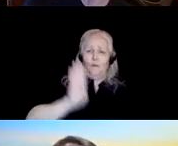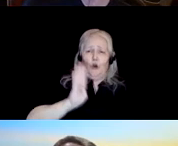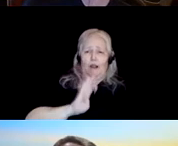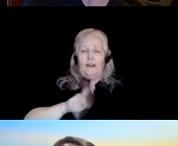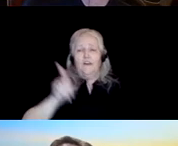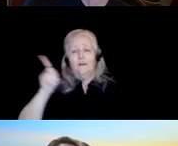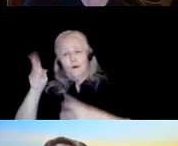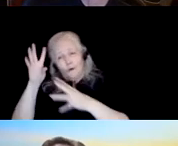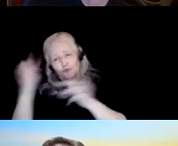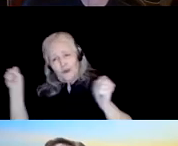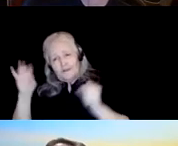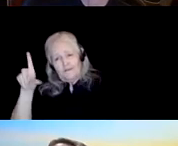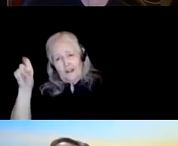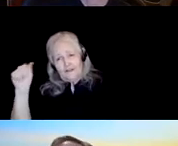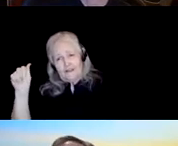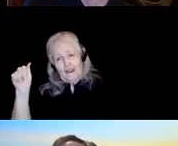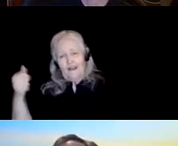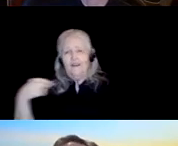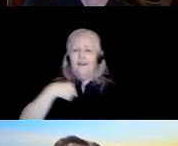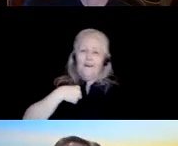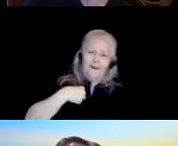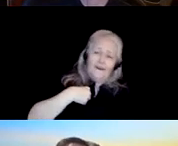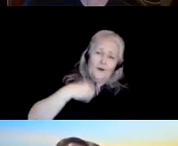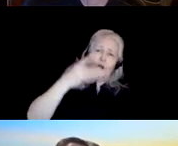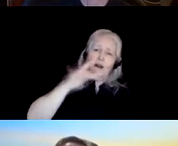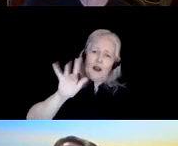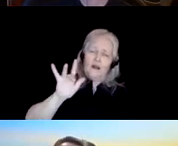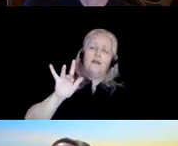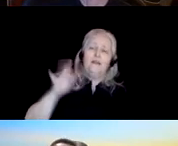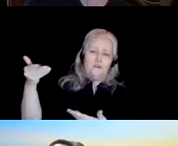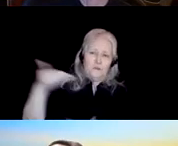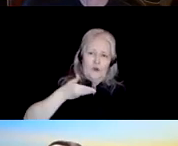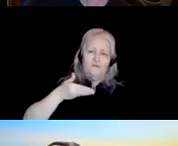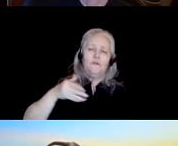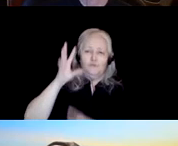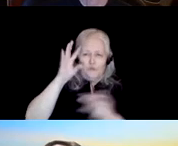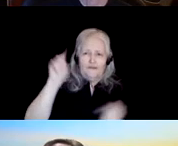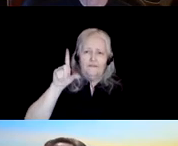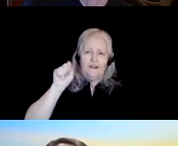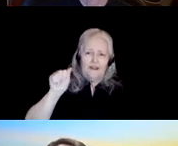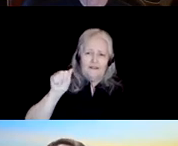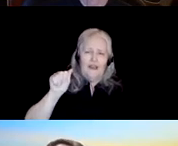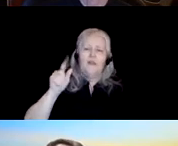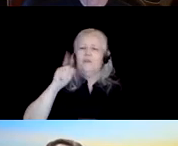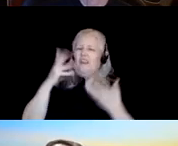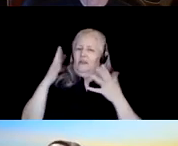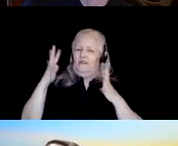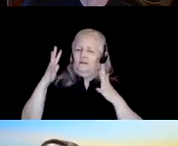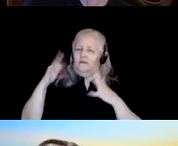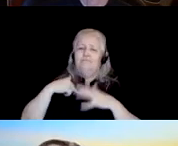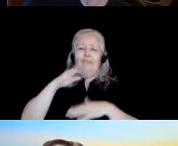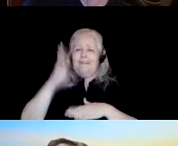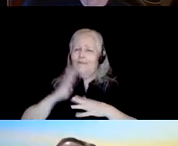president of the LSA. I was fortunate to be offered the same, but we parted company there. I never was vice